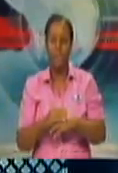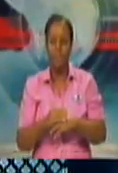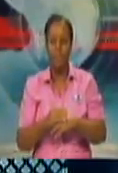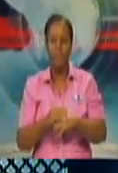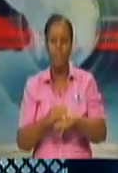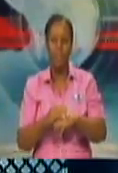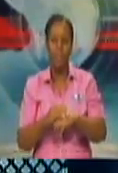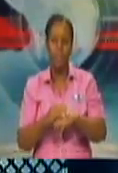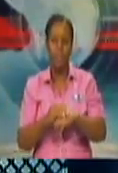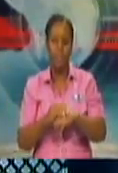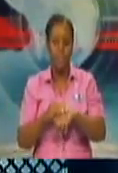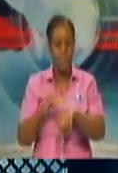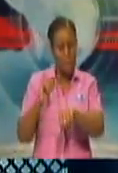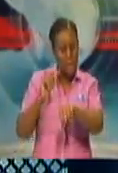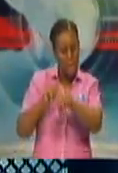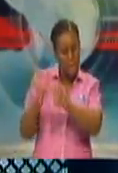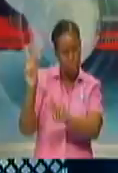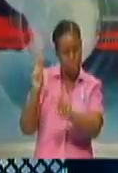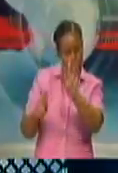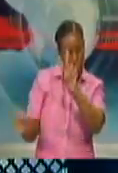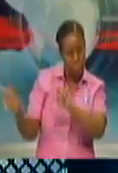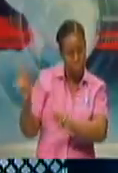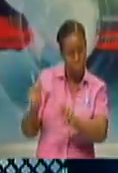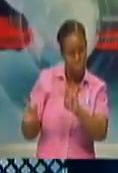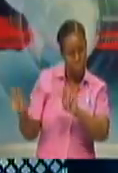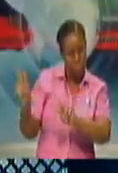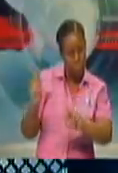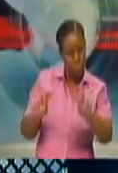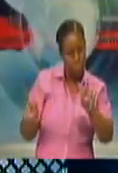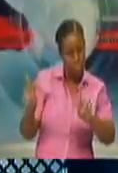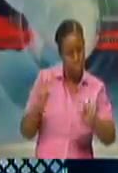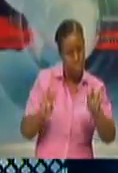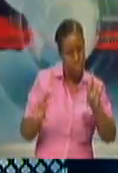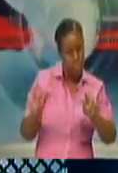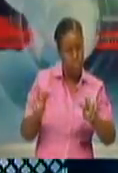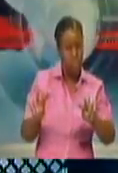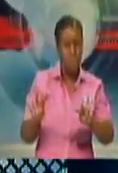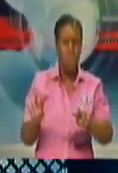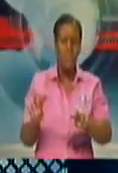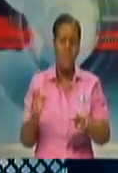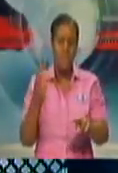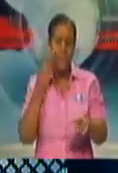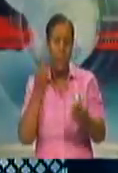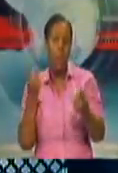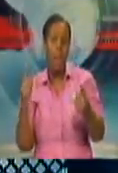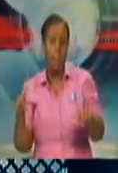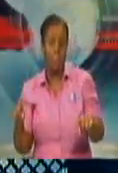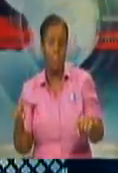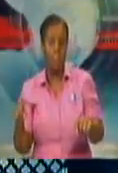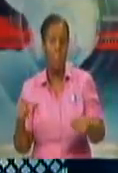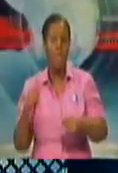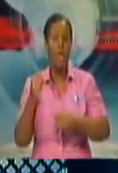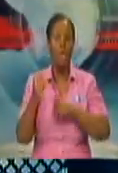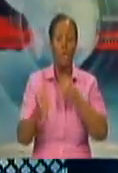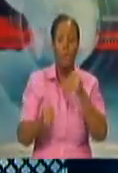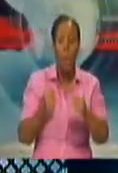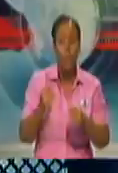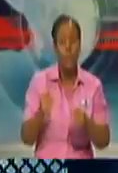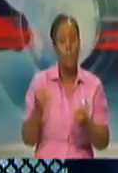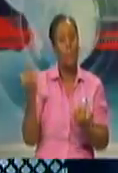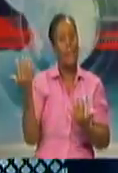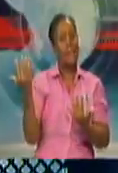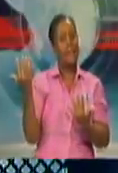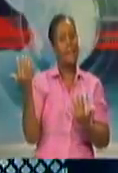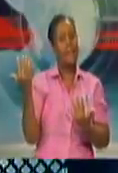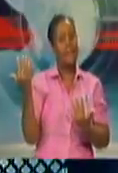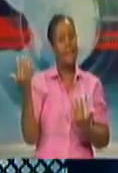talking about phases, four and five later phases, where we are looking at sporting activities and the like. So, let us take it one phase at a time. I